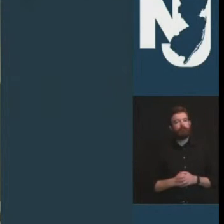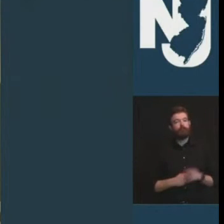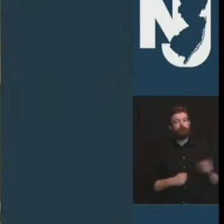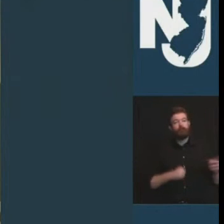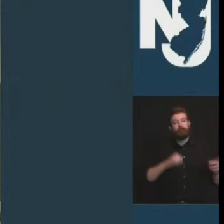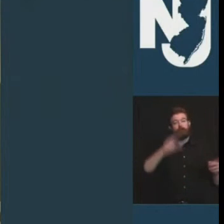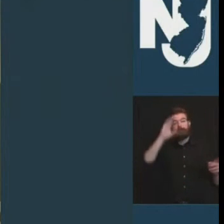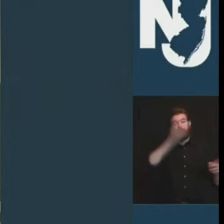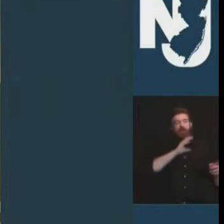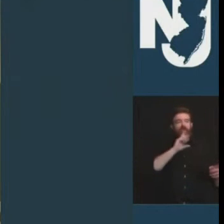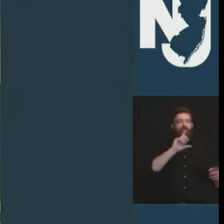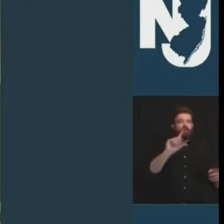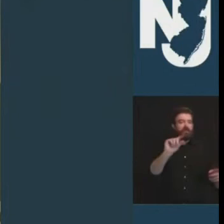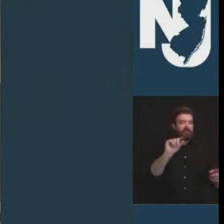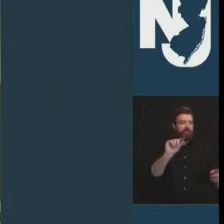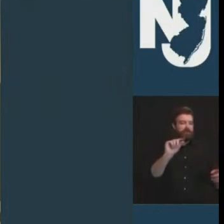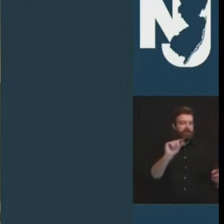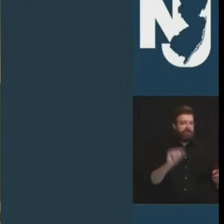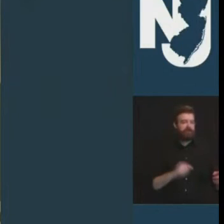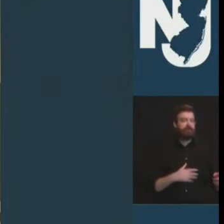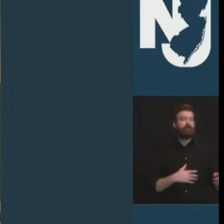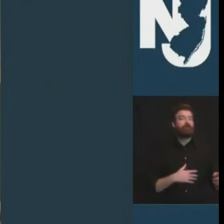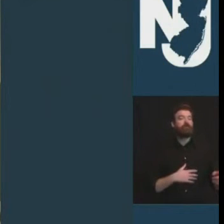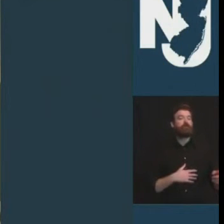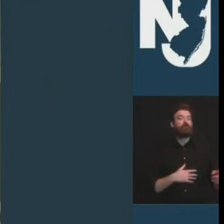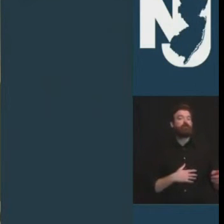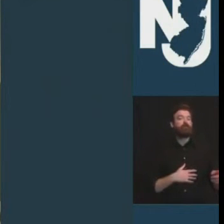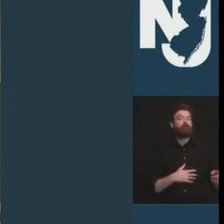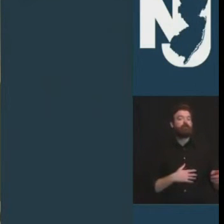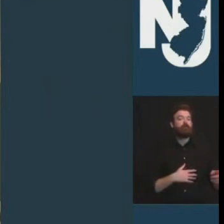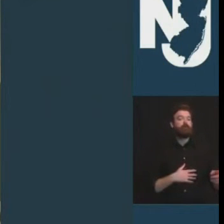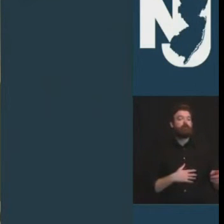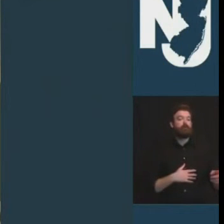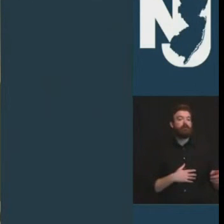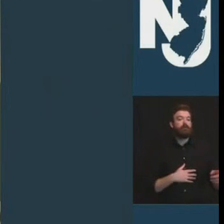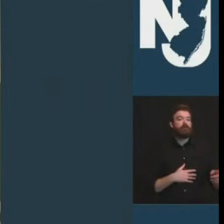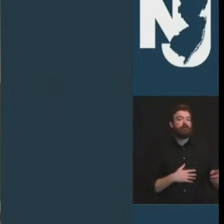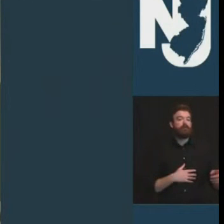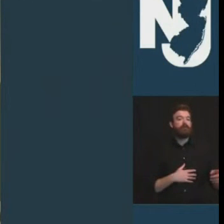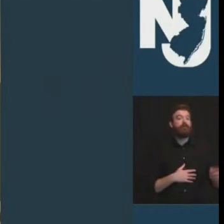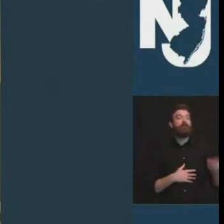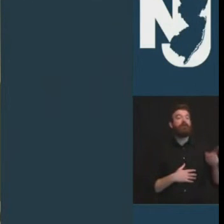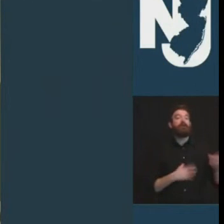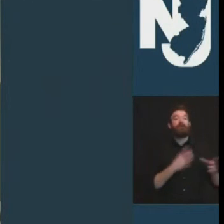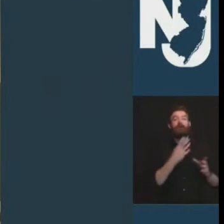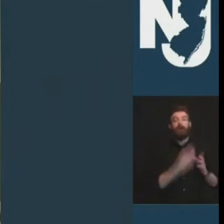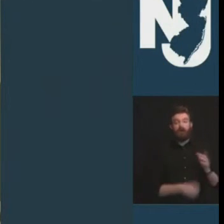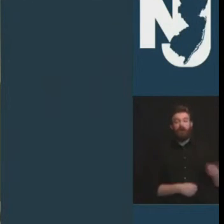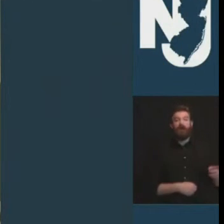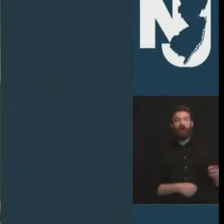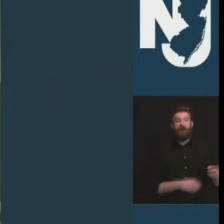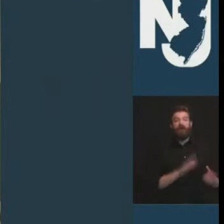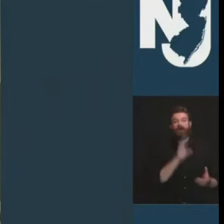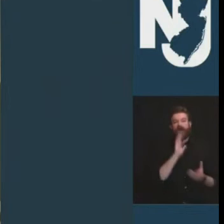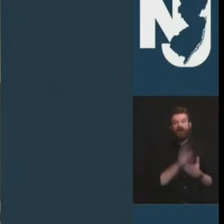richard is survived by his wife of 39 years patty kelly smith with